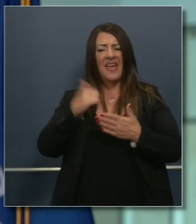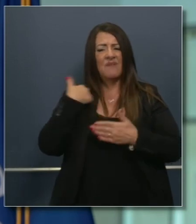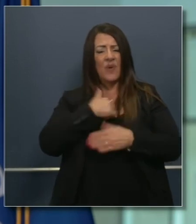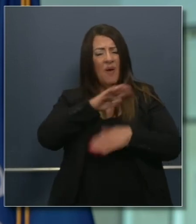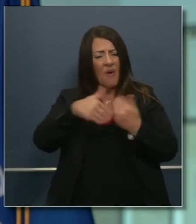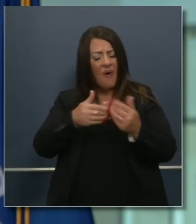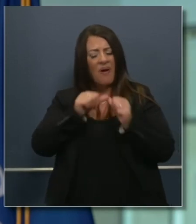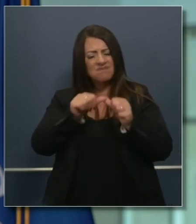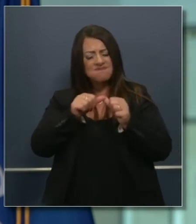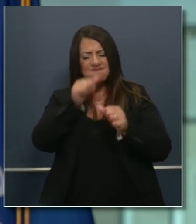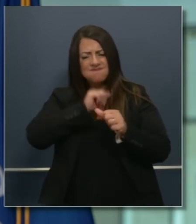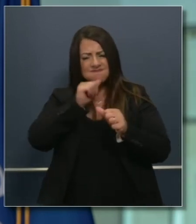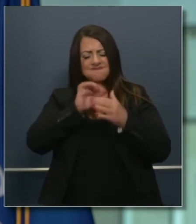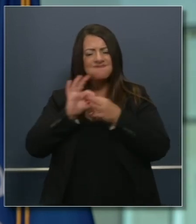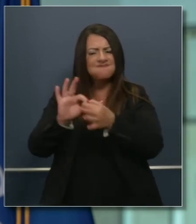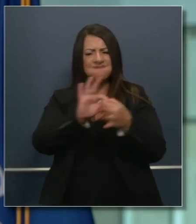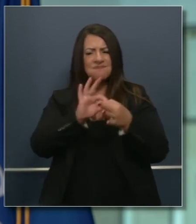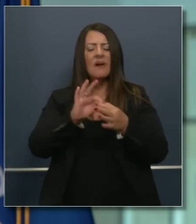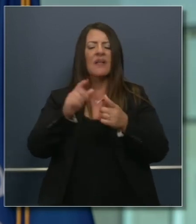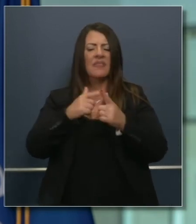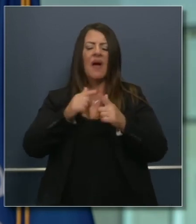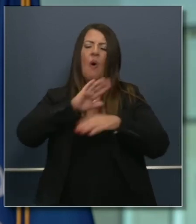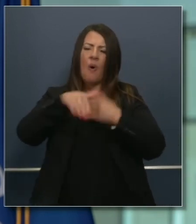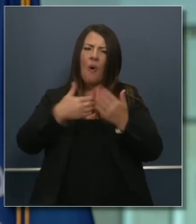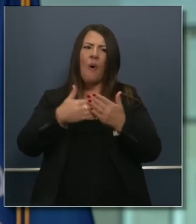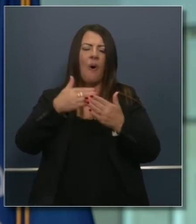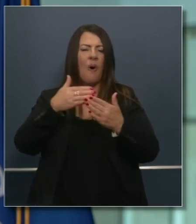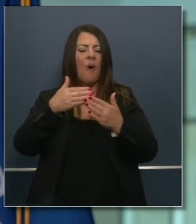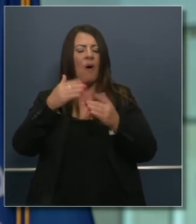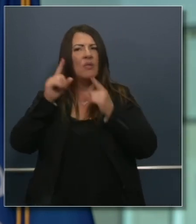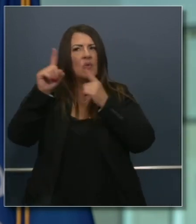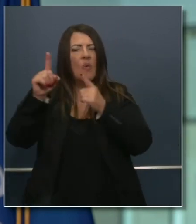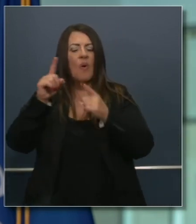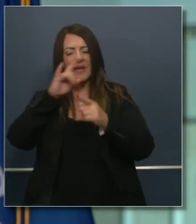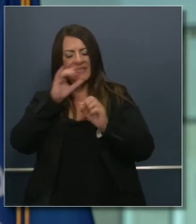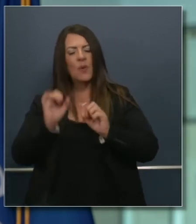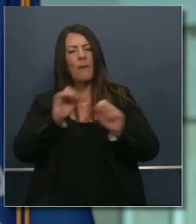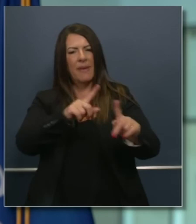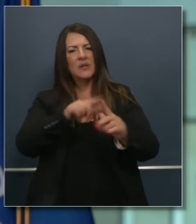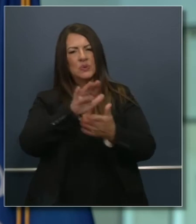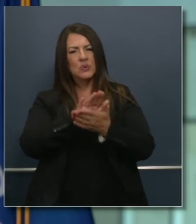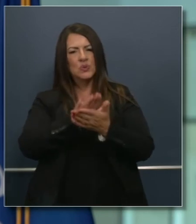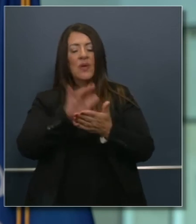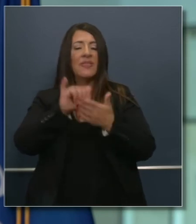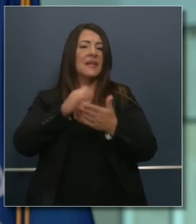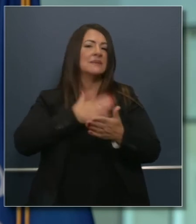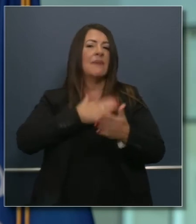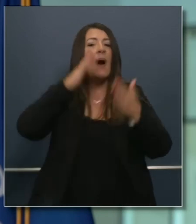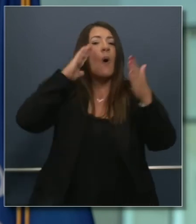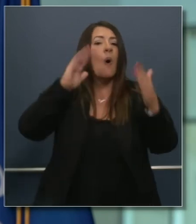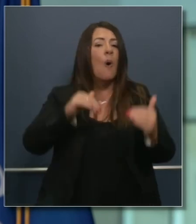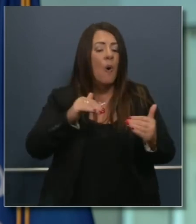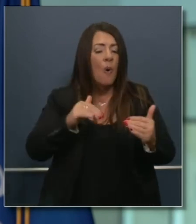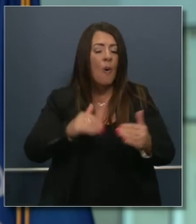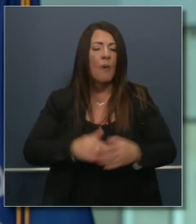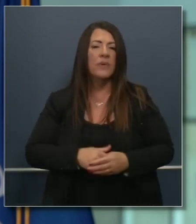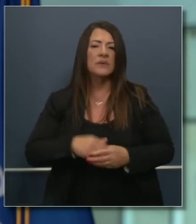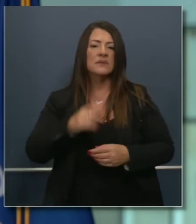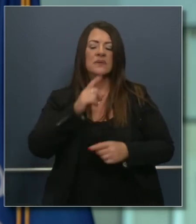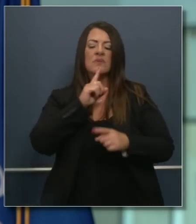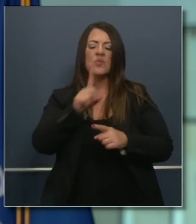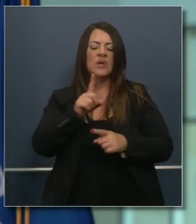to school and we all achieve our respected goals. And so that's my hope and expectation. And I say that with deep love and deep